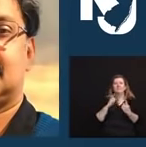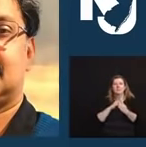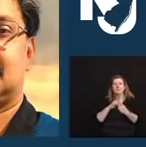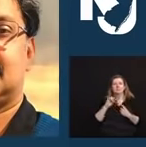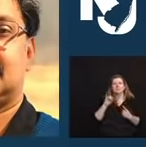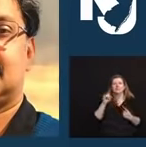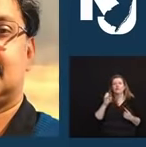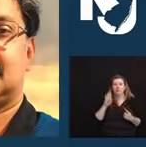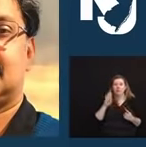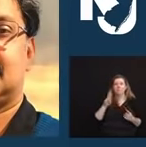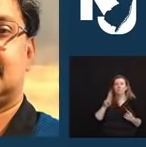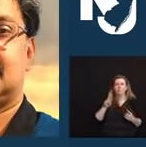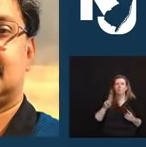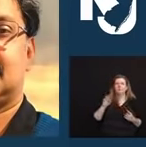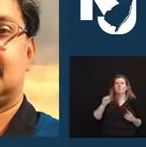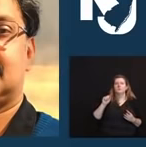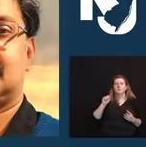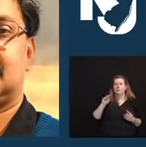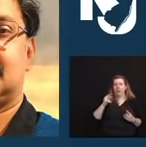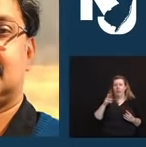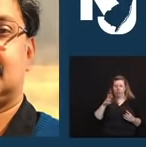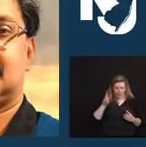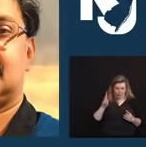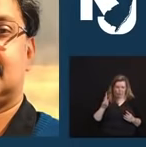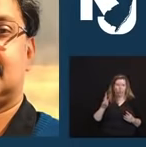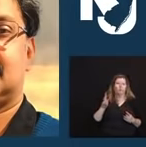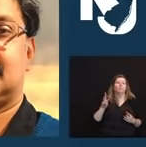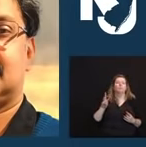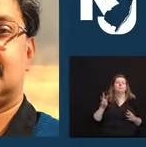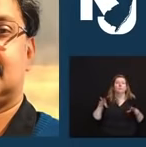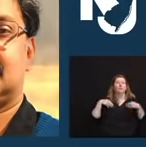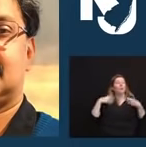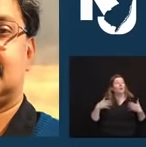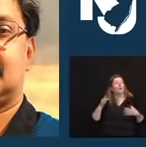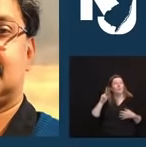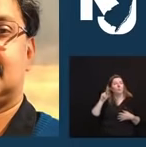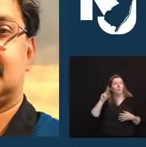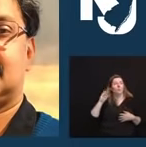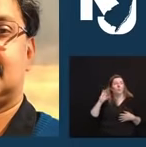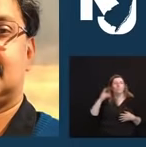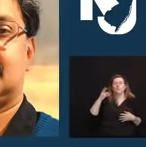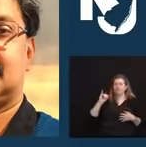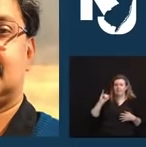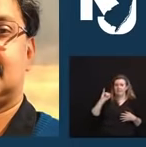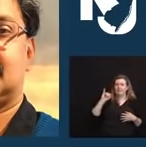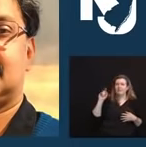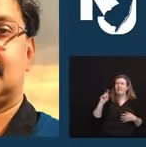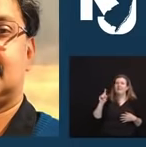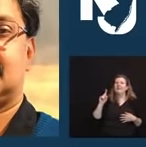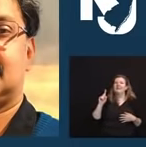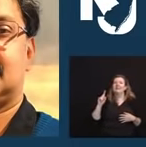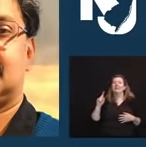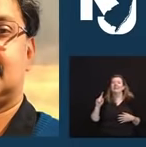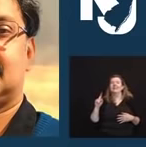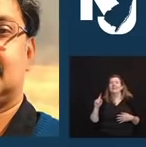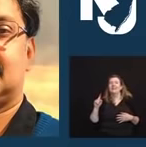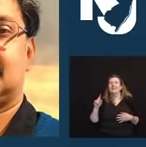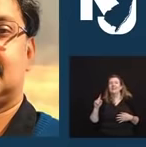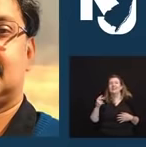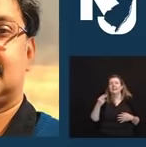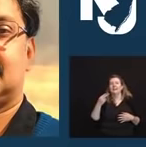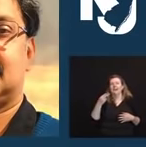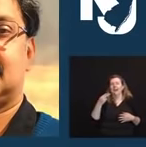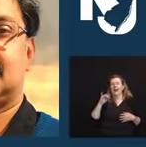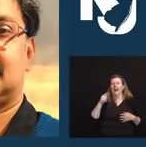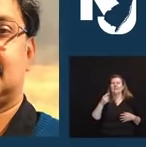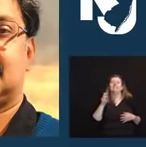Jebu on the right. Jebu is the owner of Kochi, a Heightstown restaurant that specializes in cuisine from India's Spice